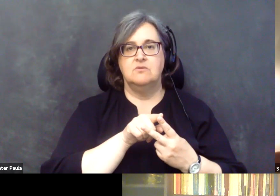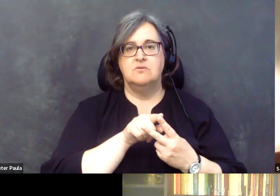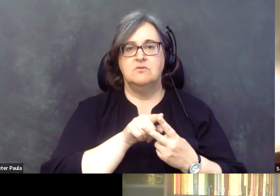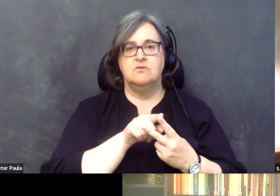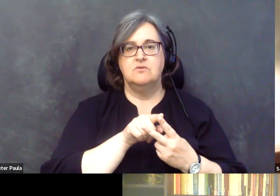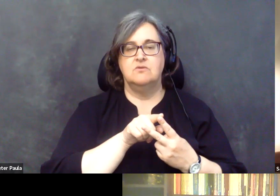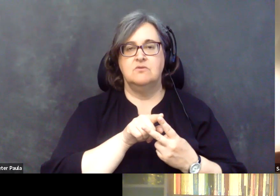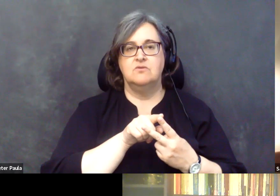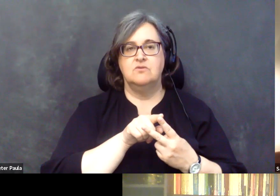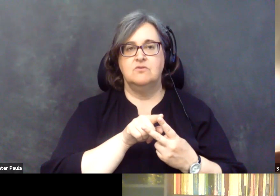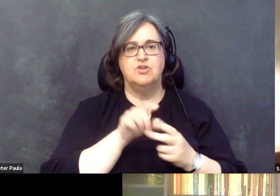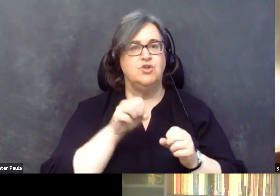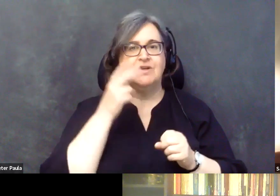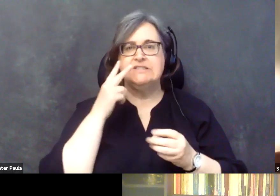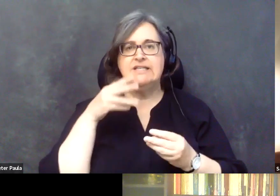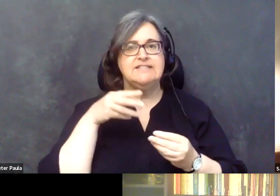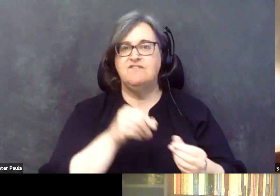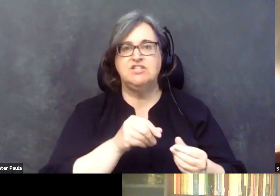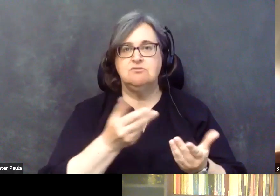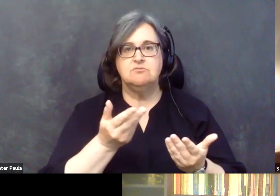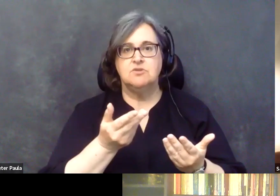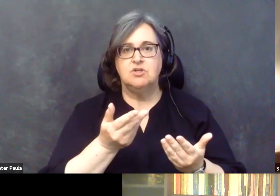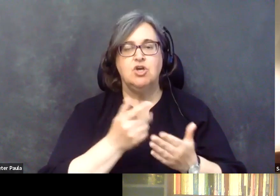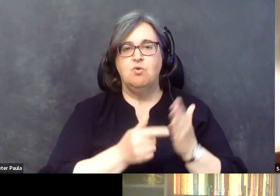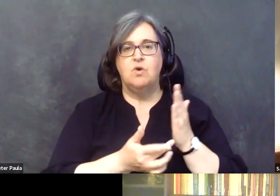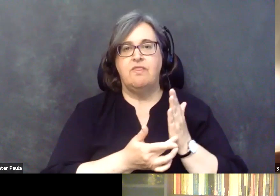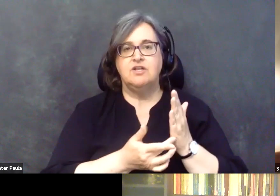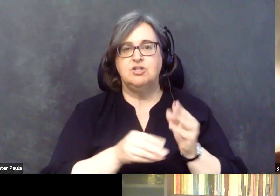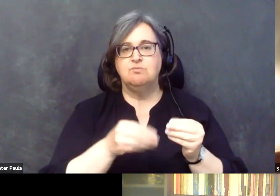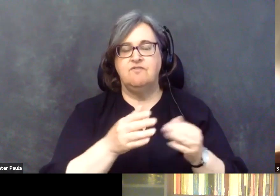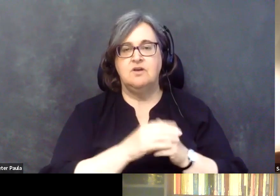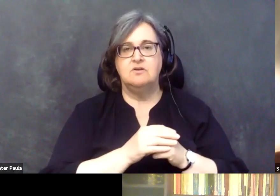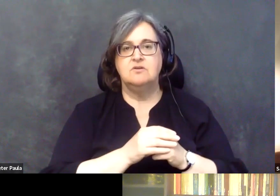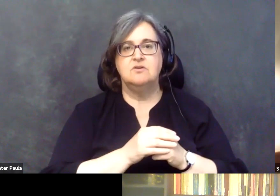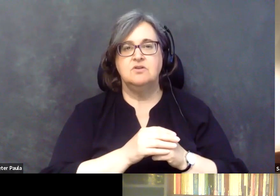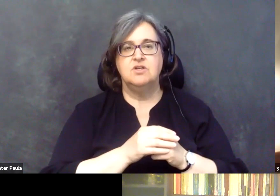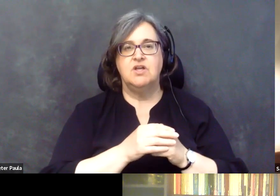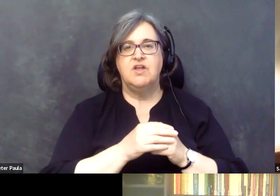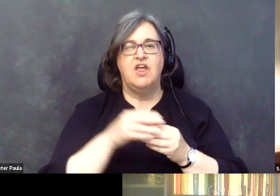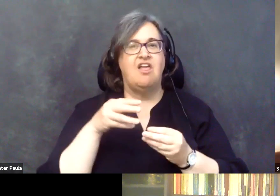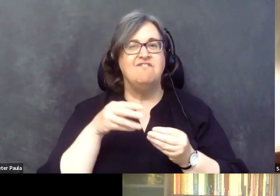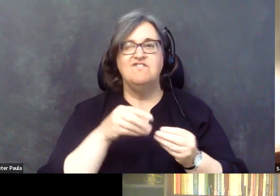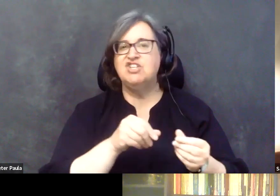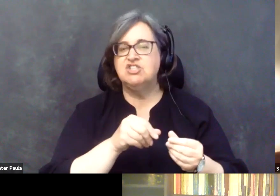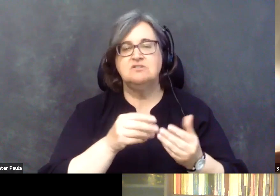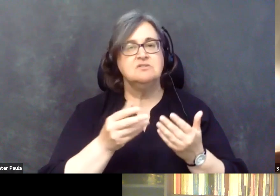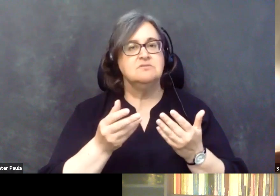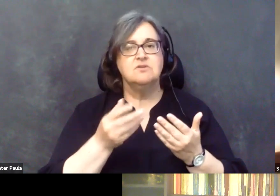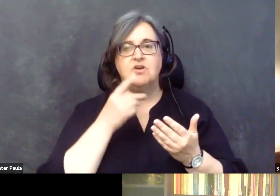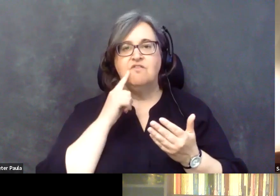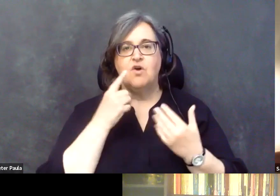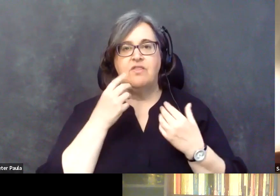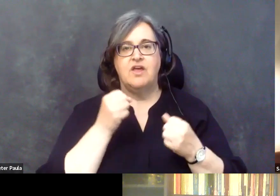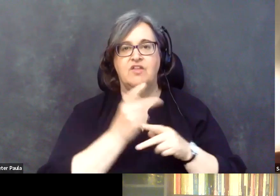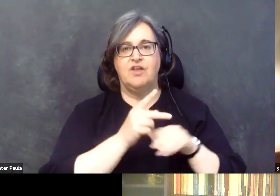efficiencies, you can see it in what the technology provides all of the efficiencies for the